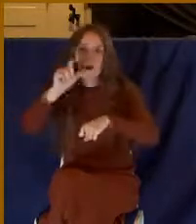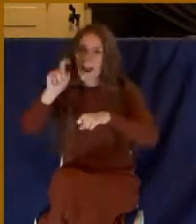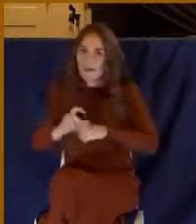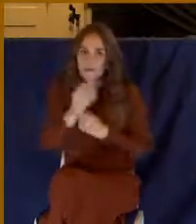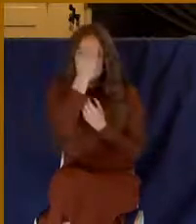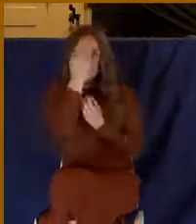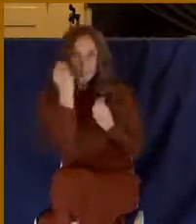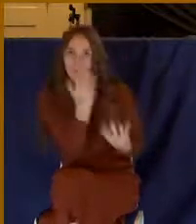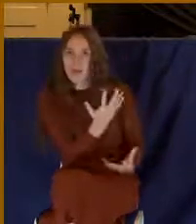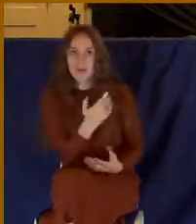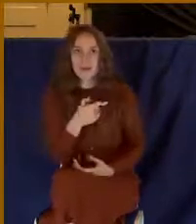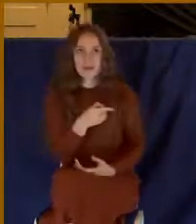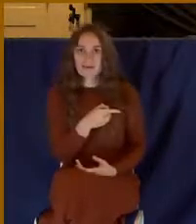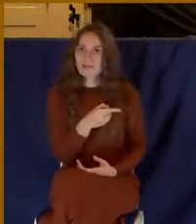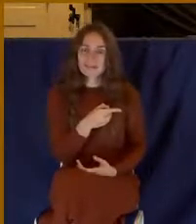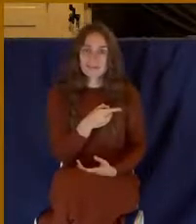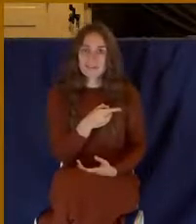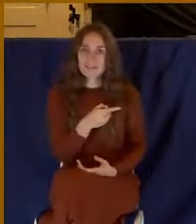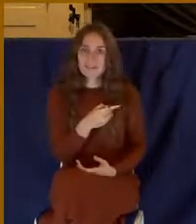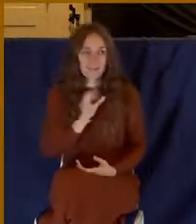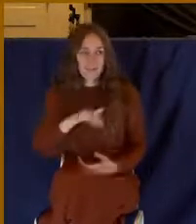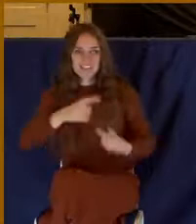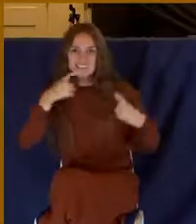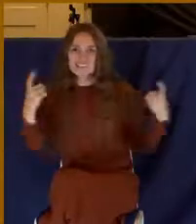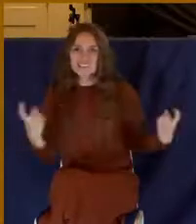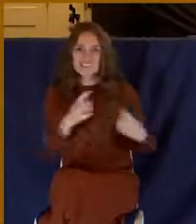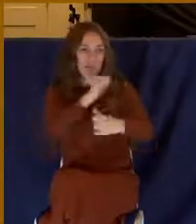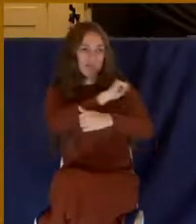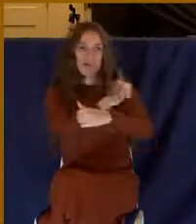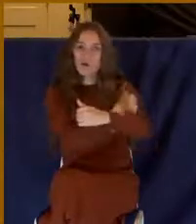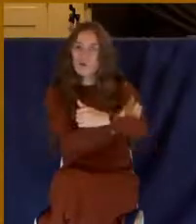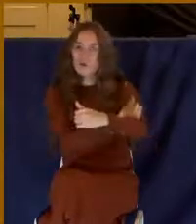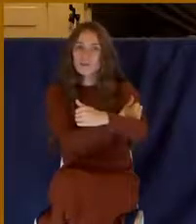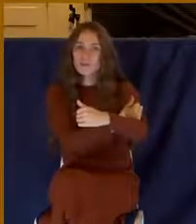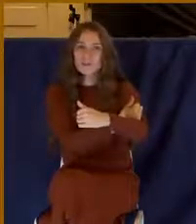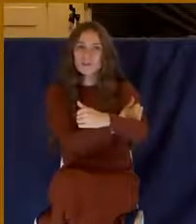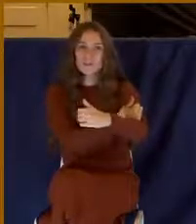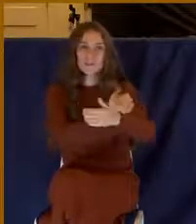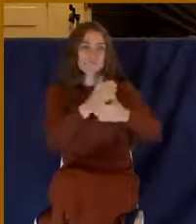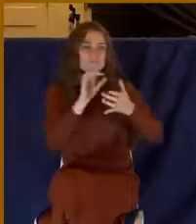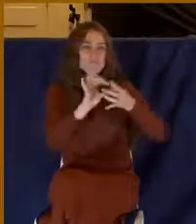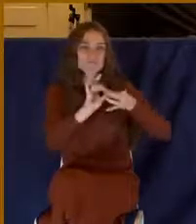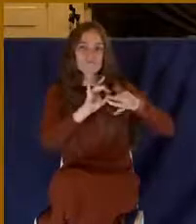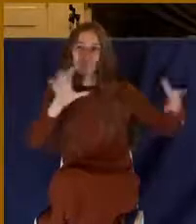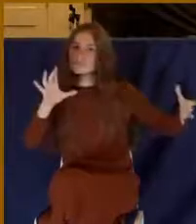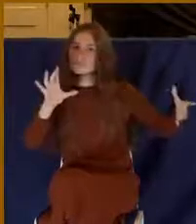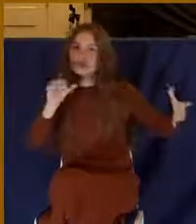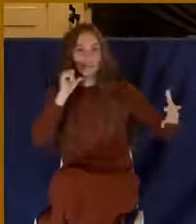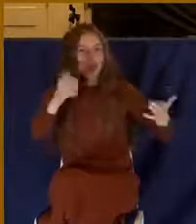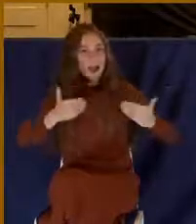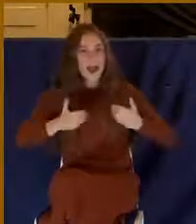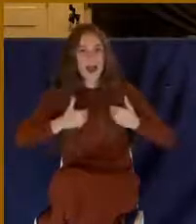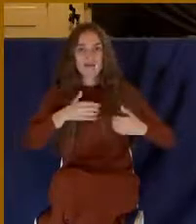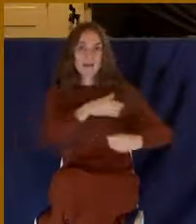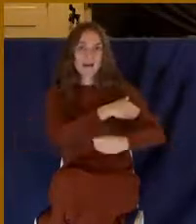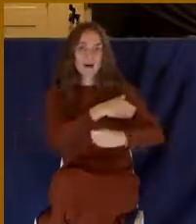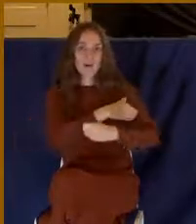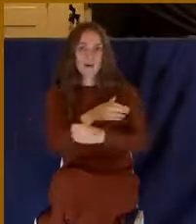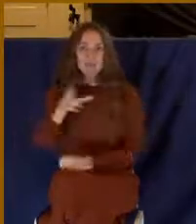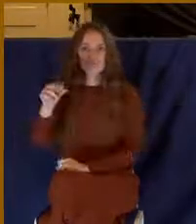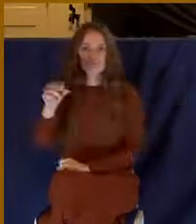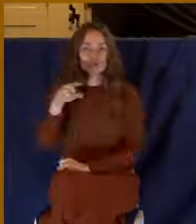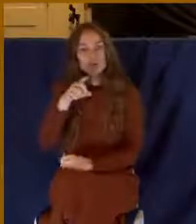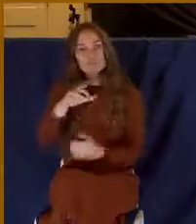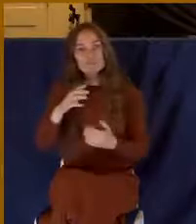That sin nature was given no more authority. was cut away from you. You got a divorce from the sin nature,